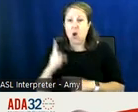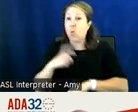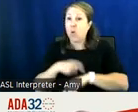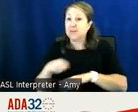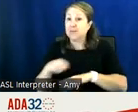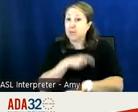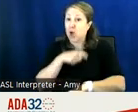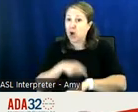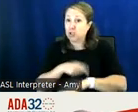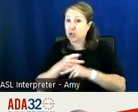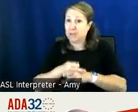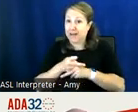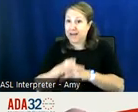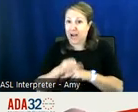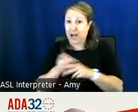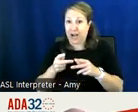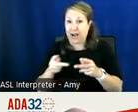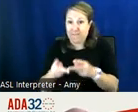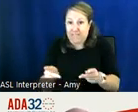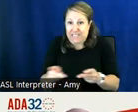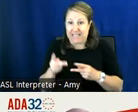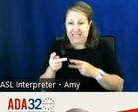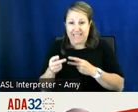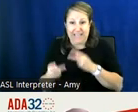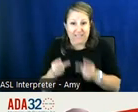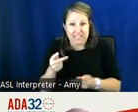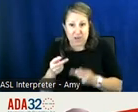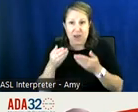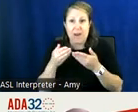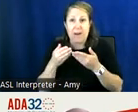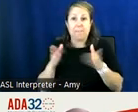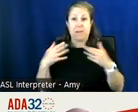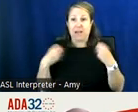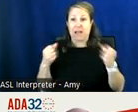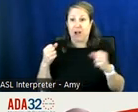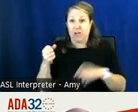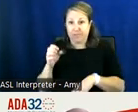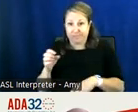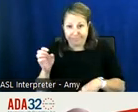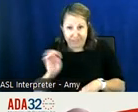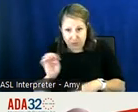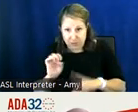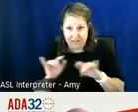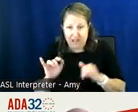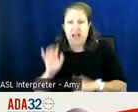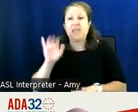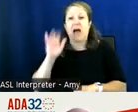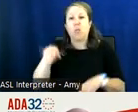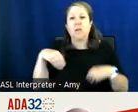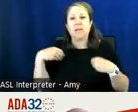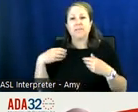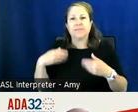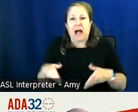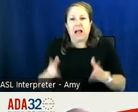-term care facility visitation and public health emergencies working group funds and what this is going to do is this is going to allow cda